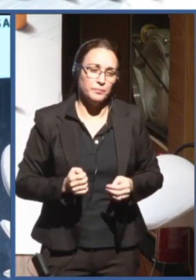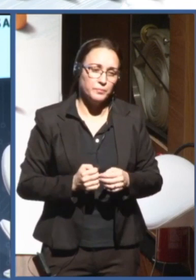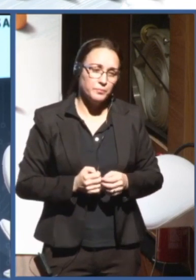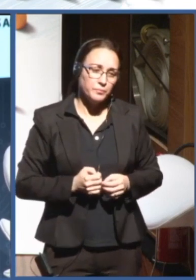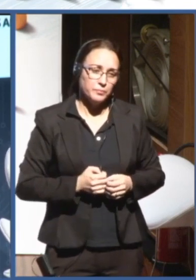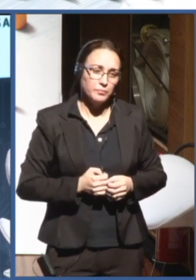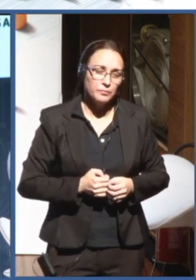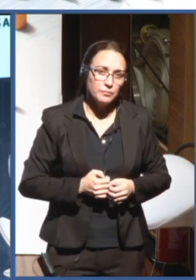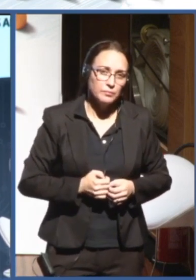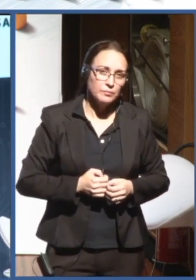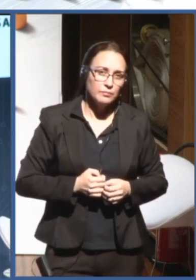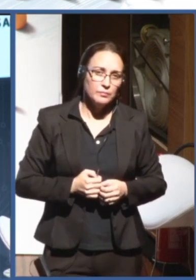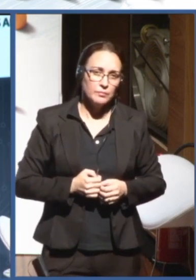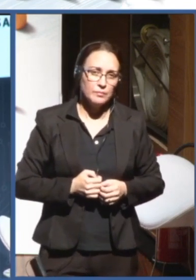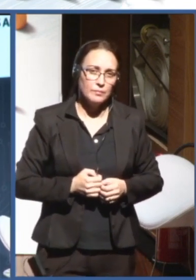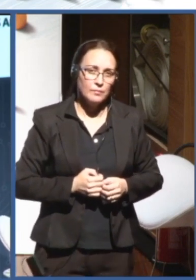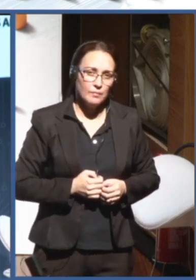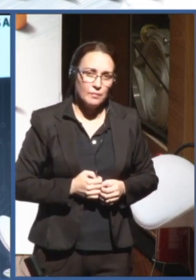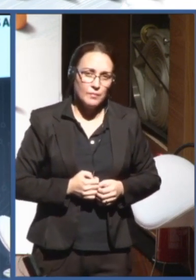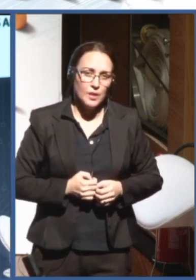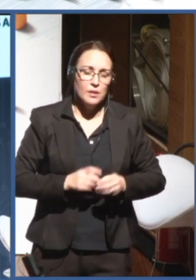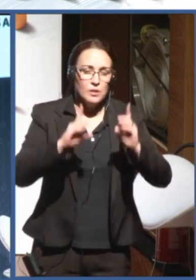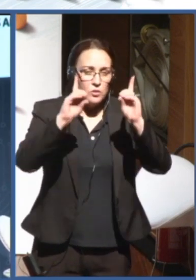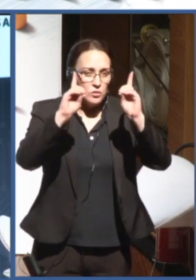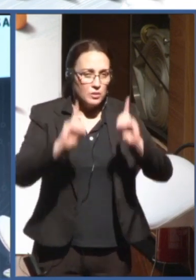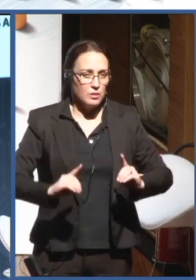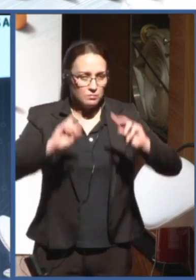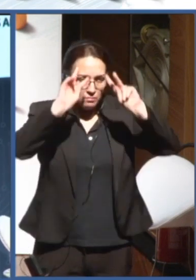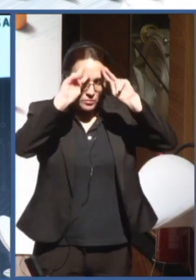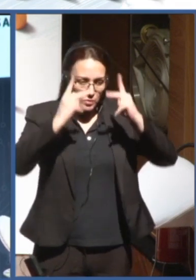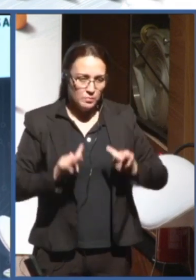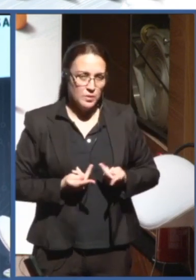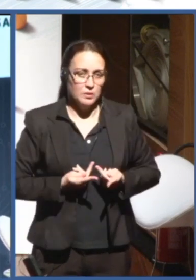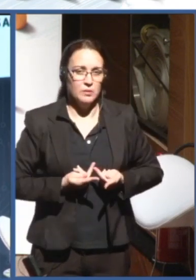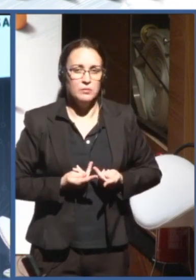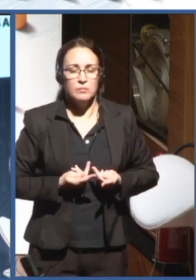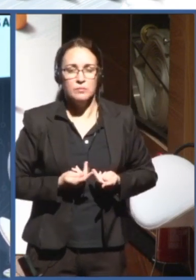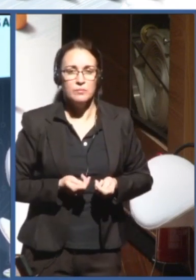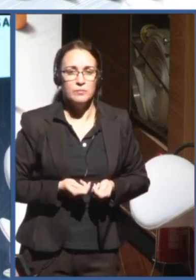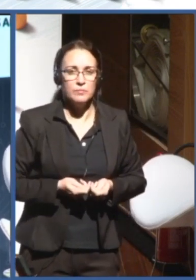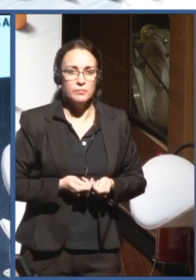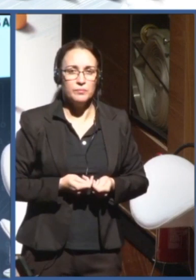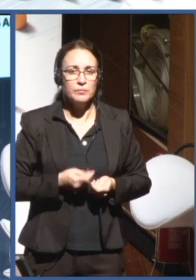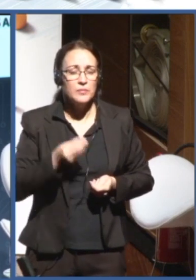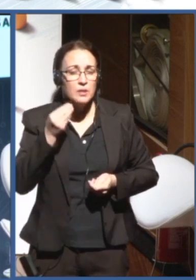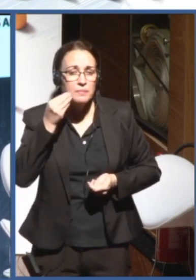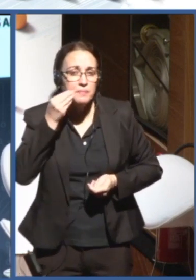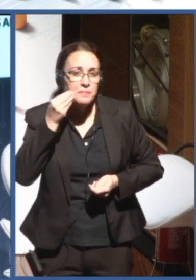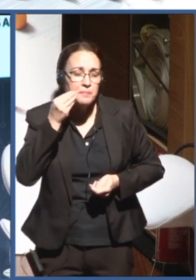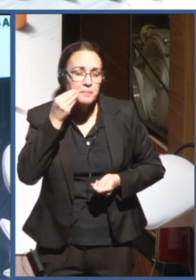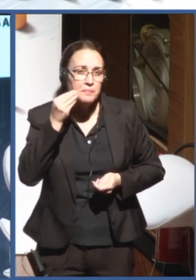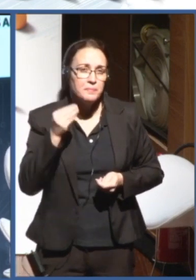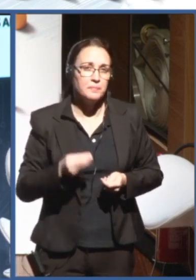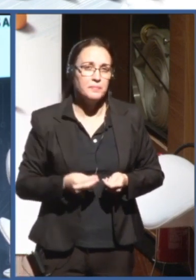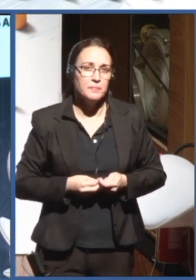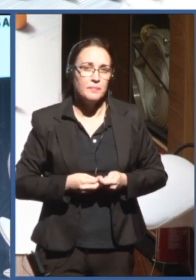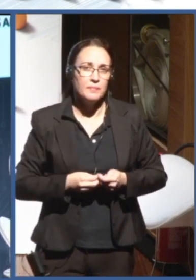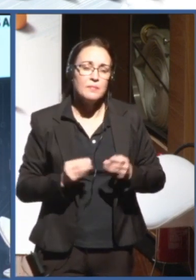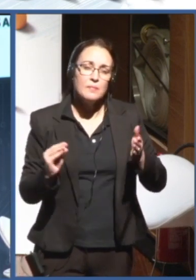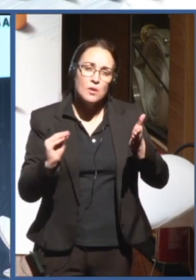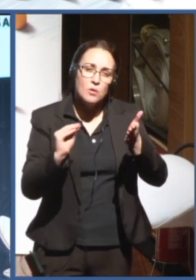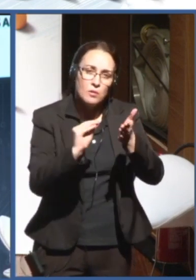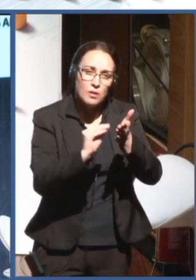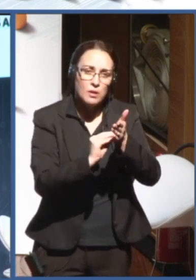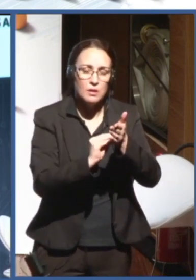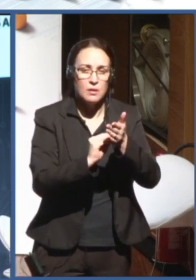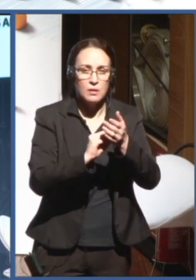Companies and both states when they're trying to implement human rights technologies should orient their standards, rules